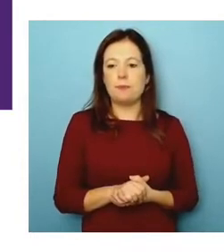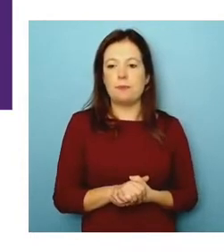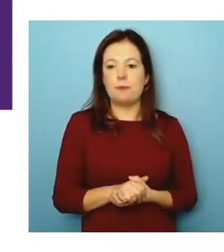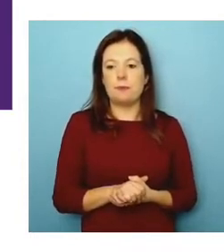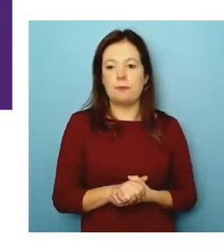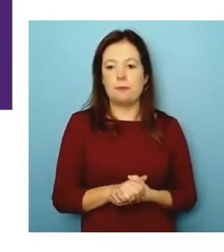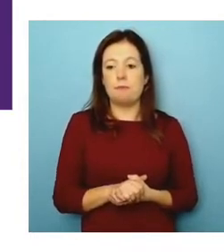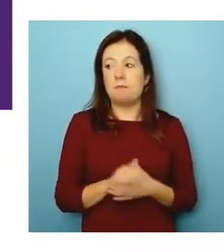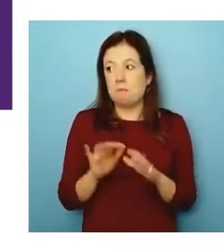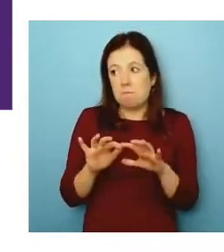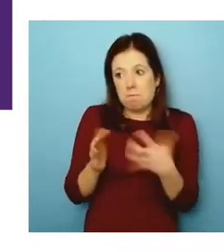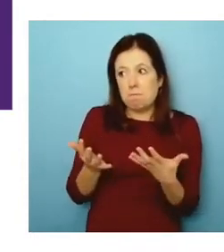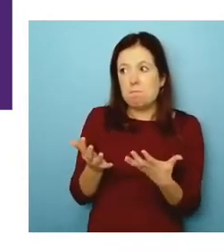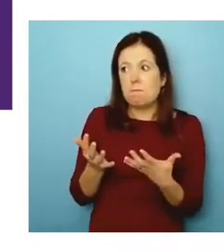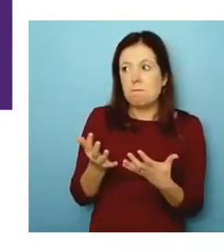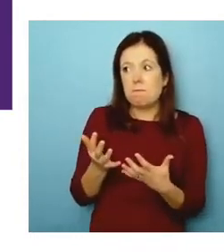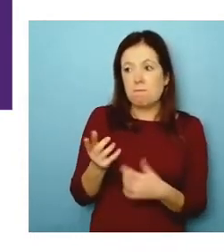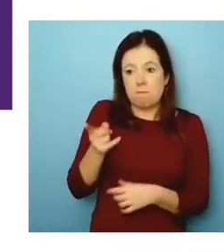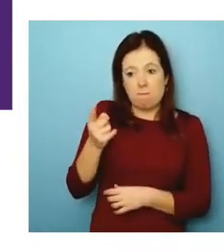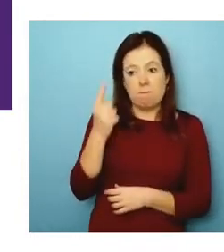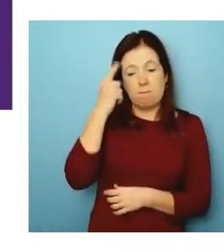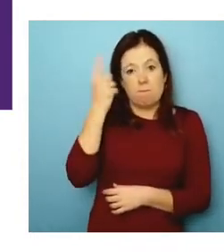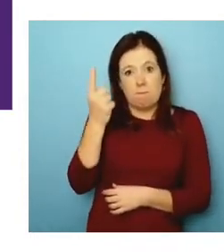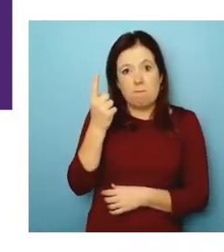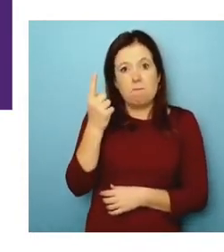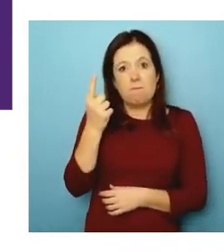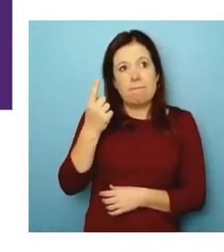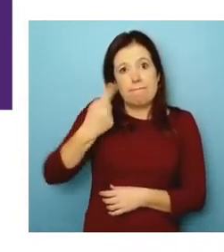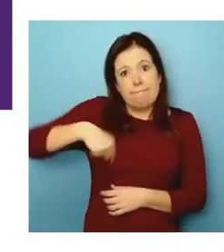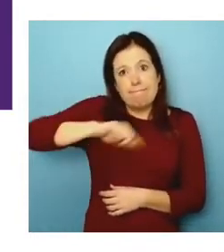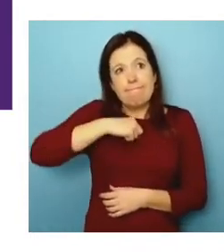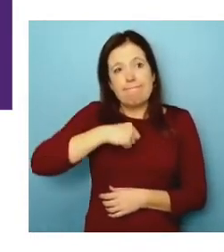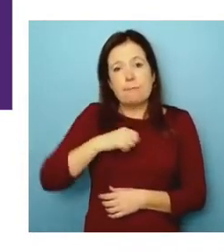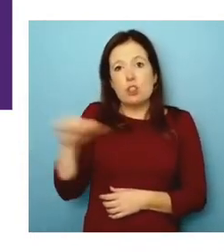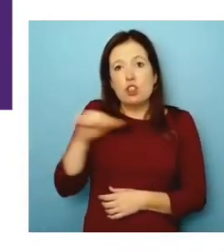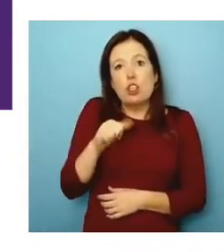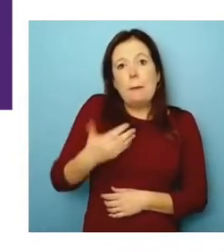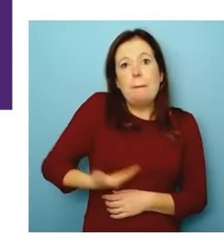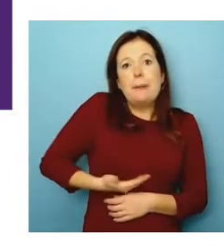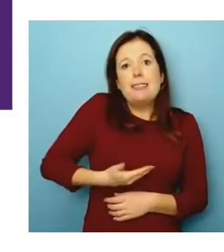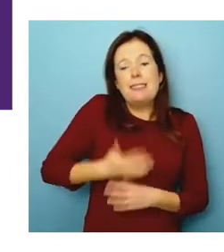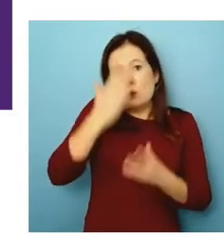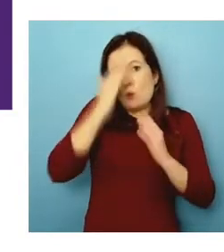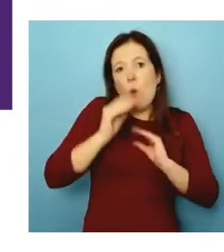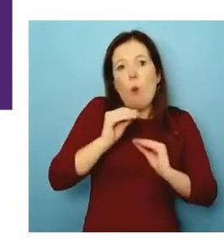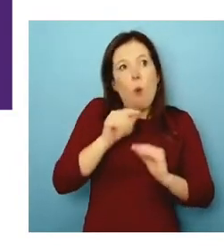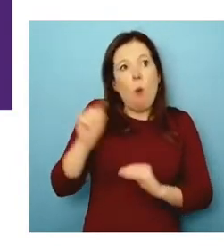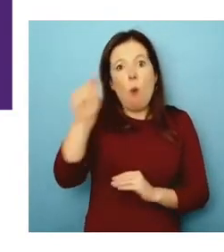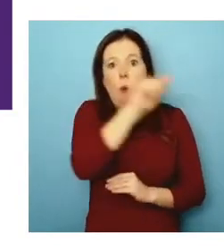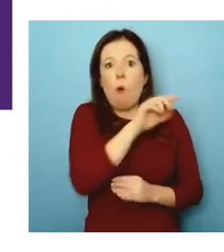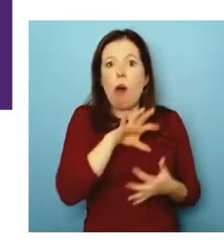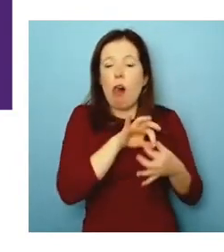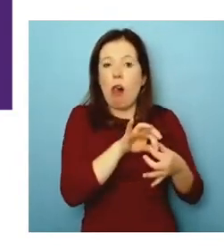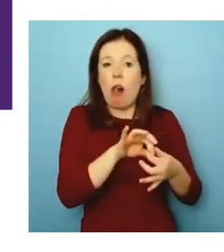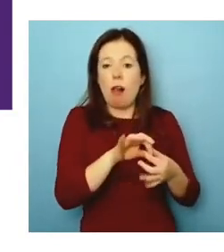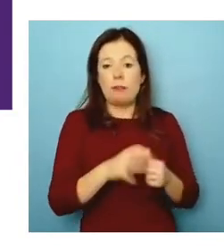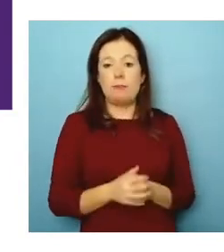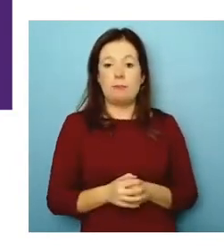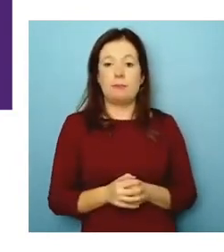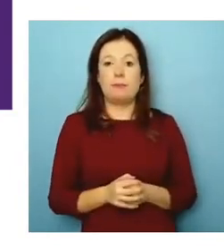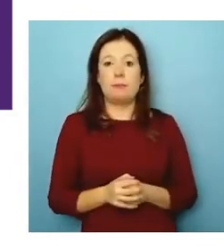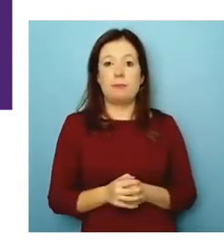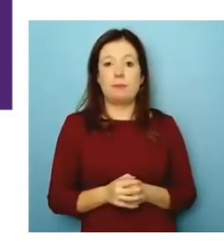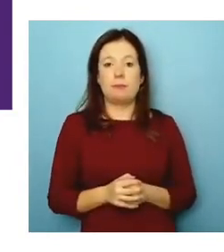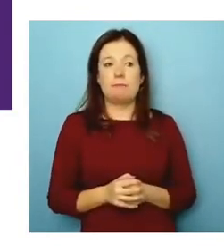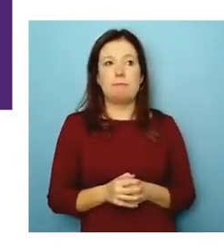need to be talking to business schools as well. You know, I, I, I spoke to a, a company,